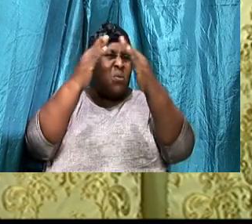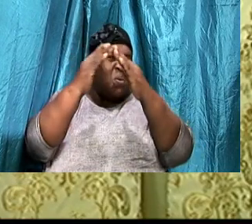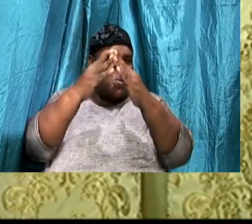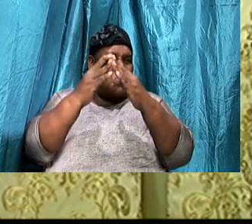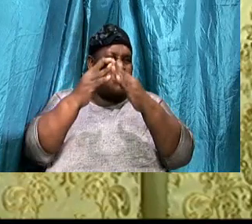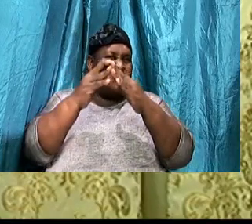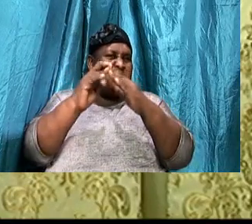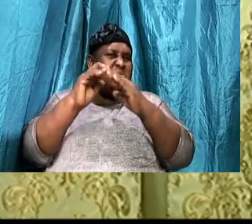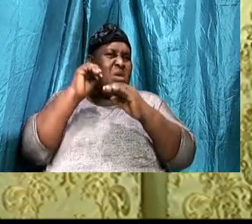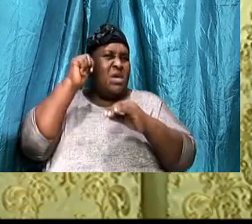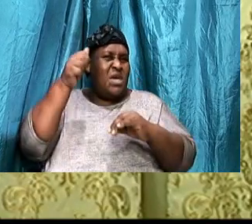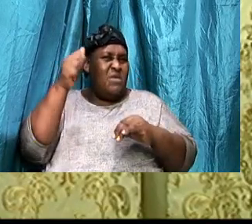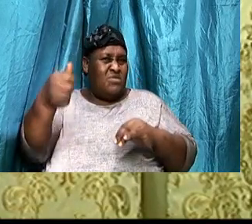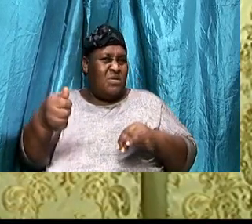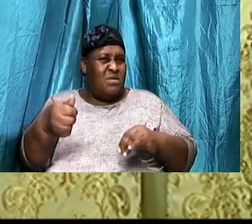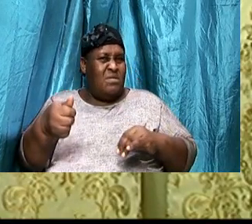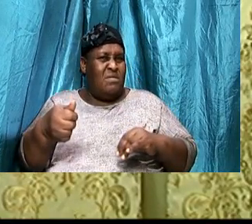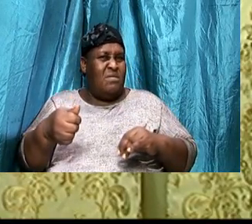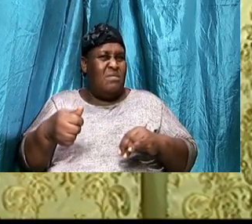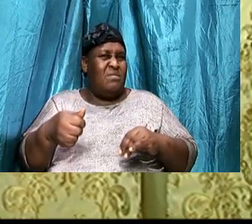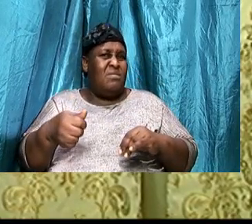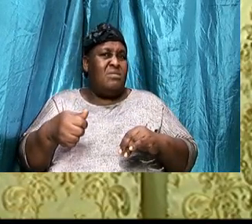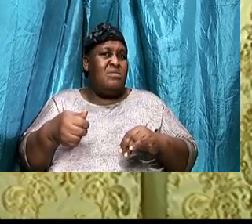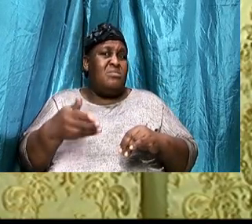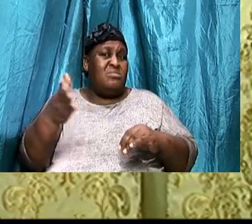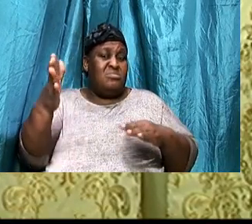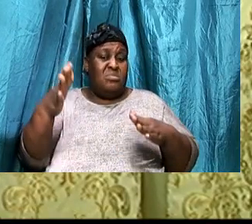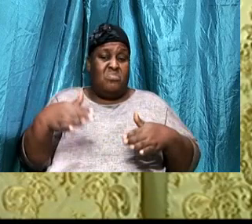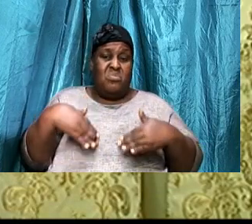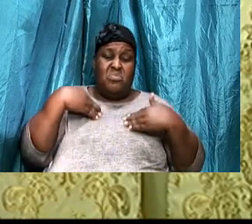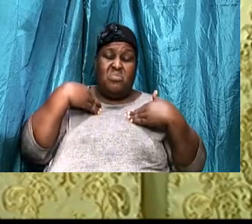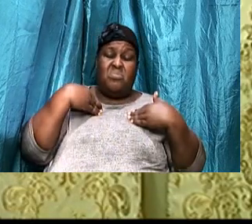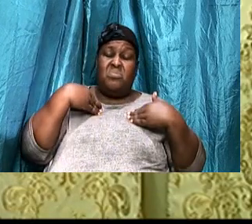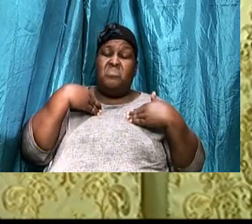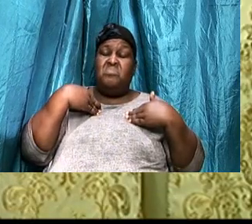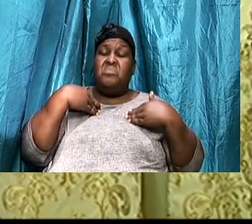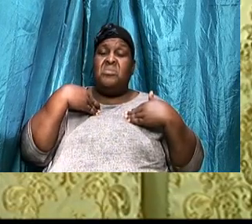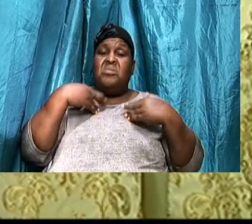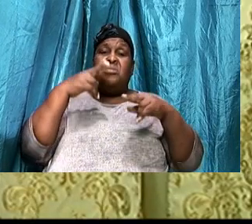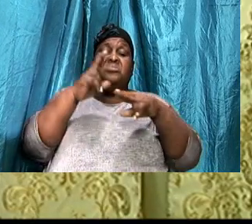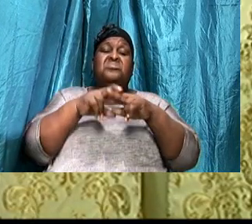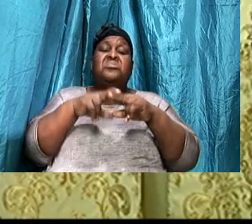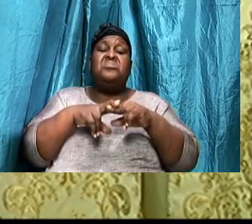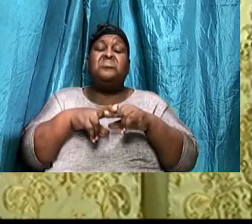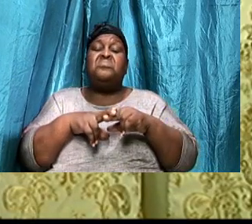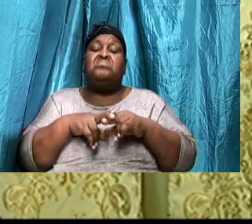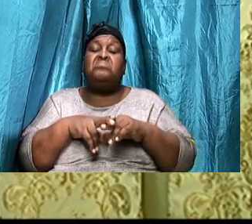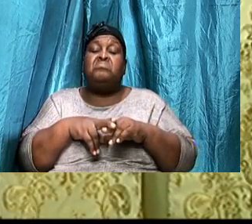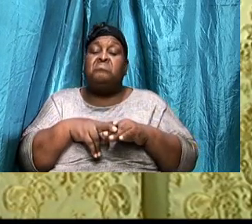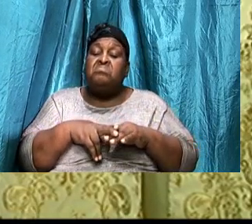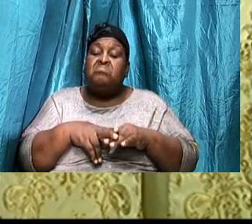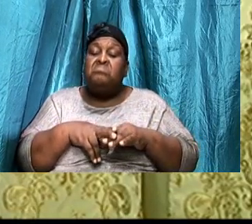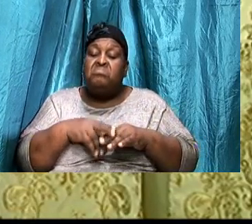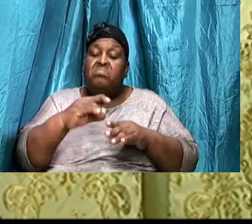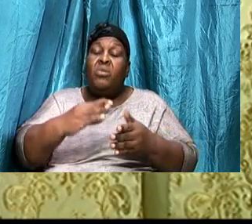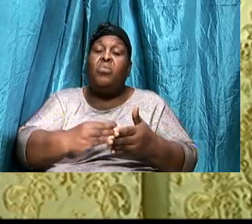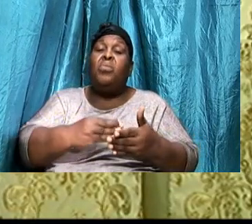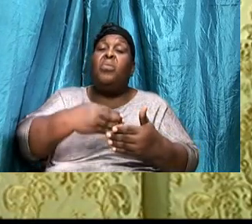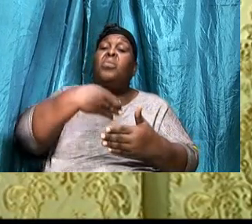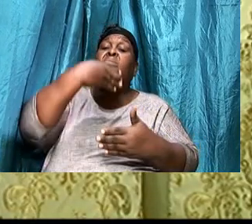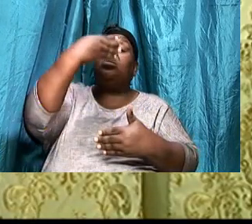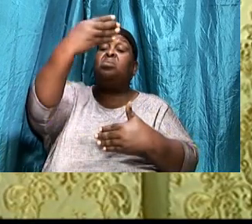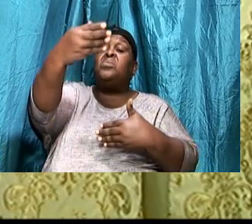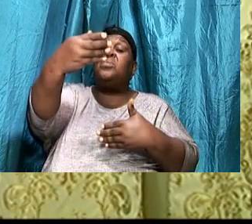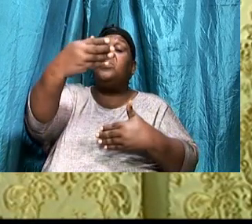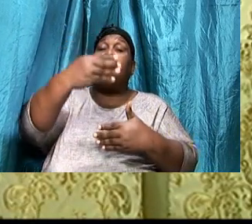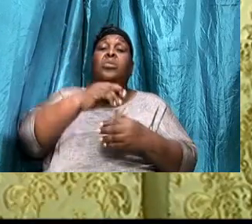Because there are some folks, And some young folks, They sit around the computer, Every day, And they do not go on